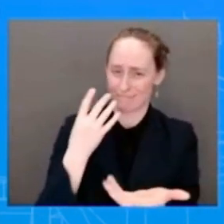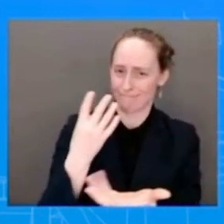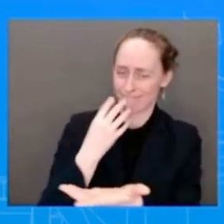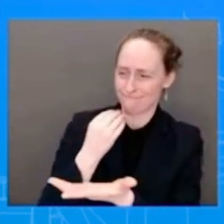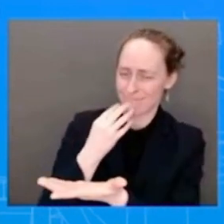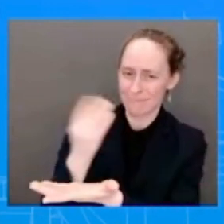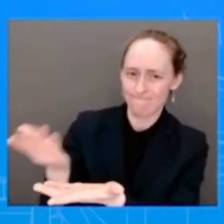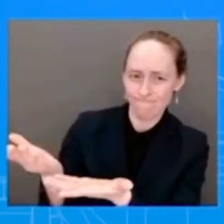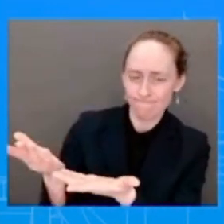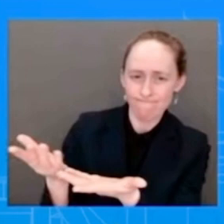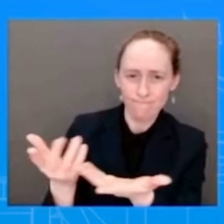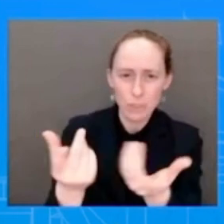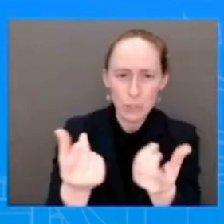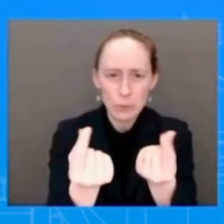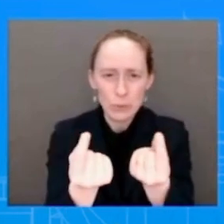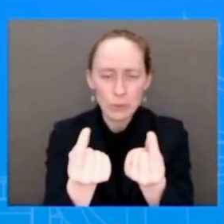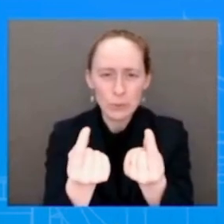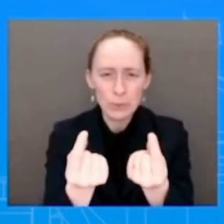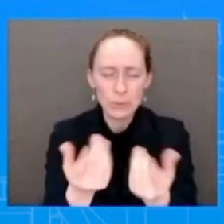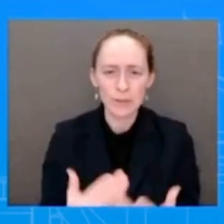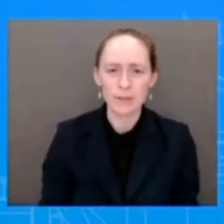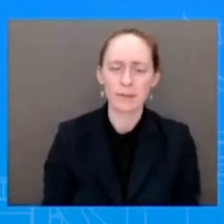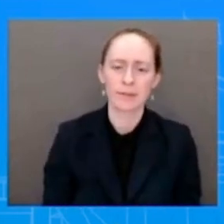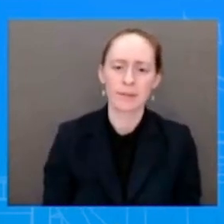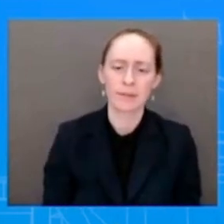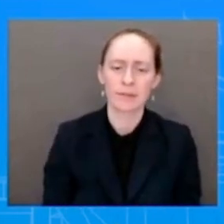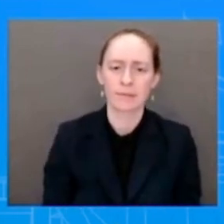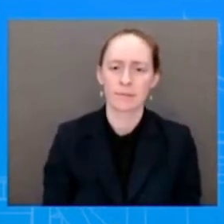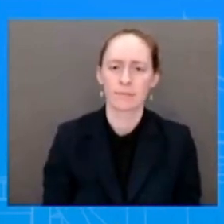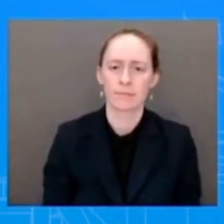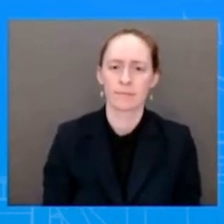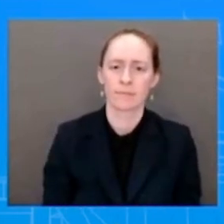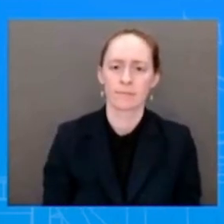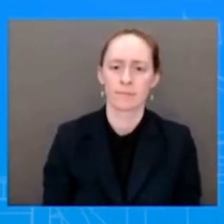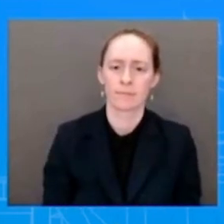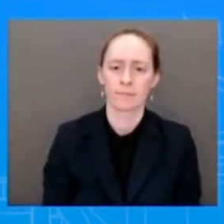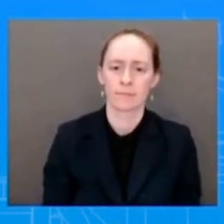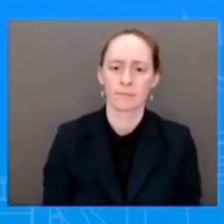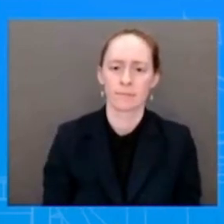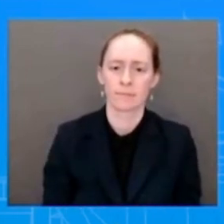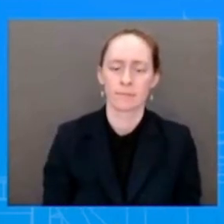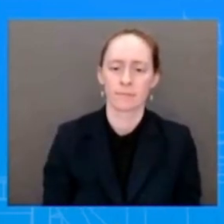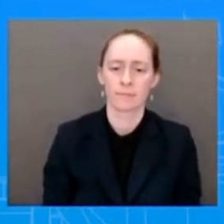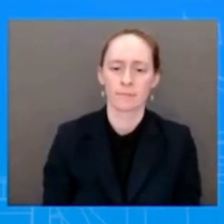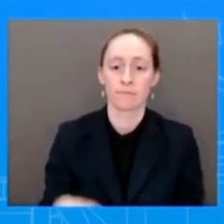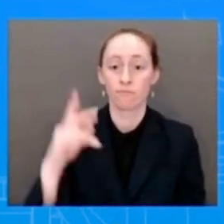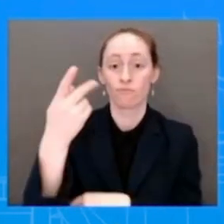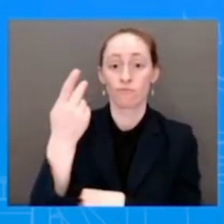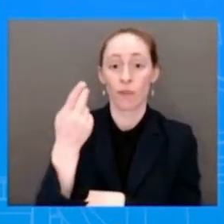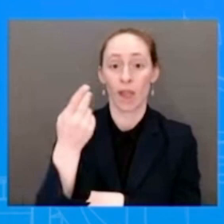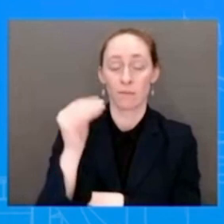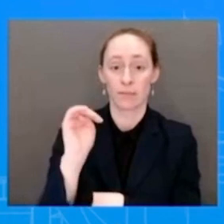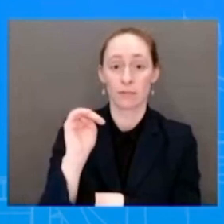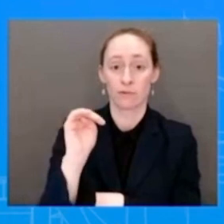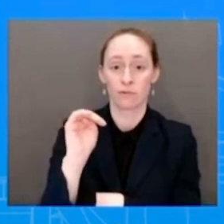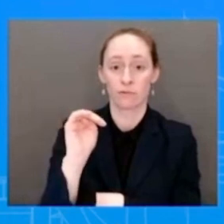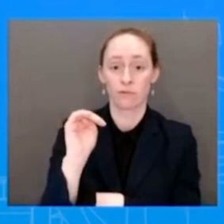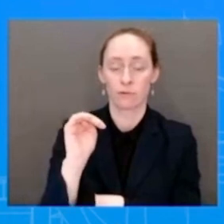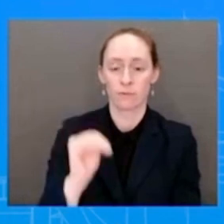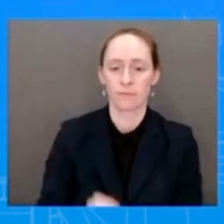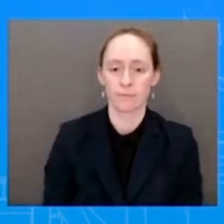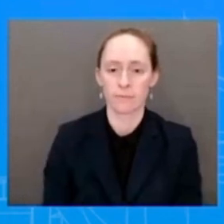we have gotten assurances from the Prime Minister that when it comes to specific